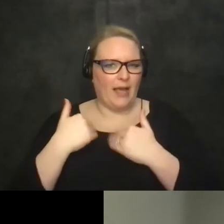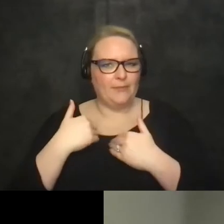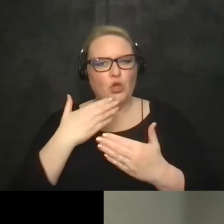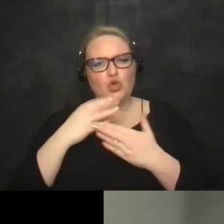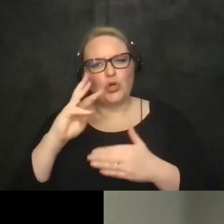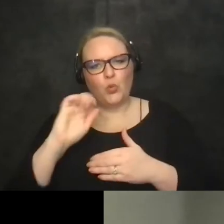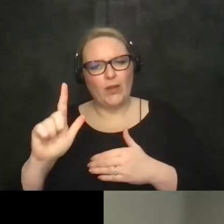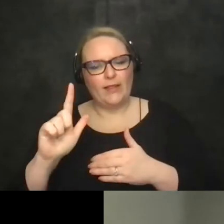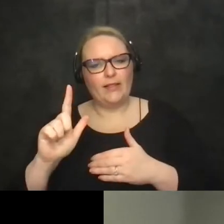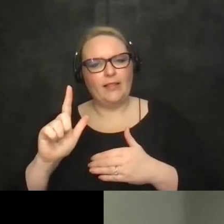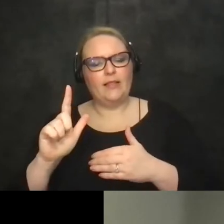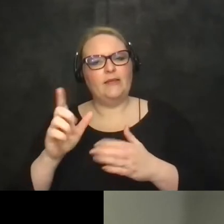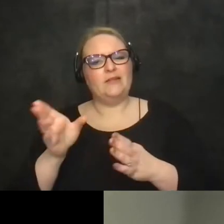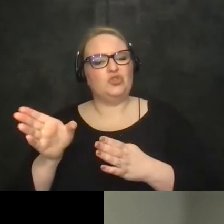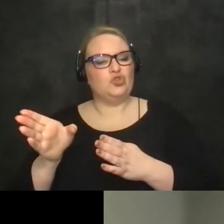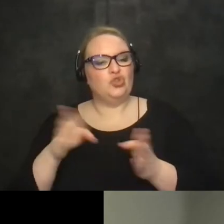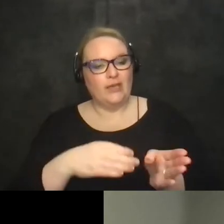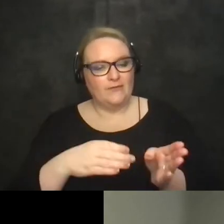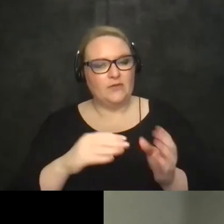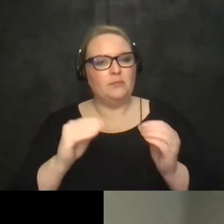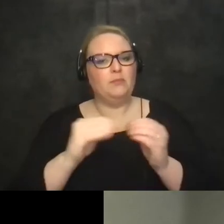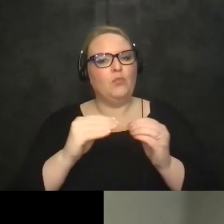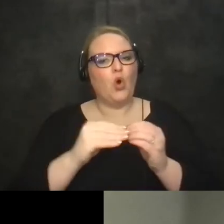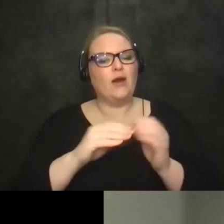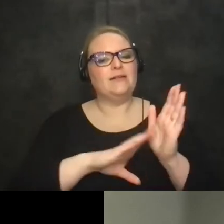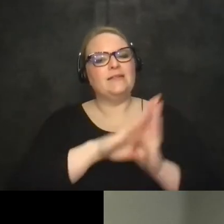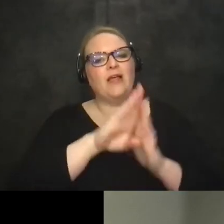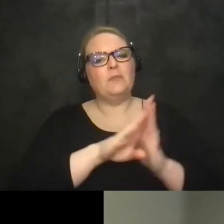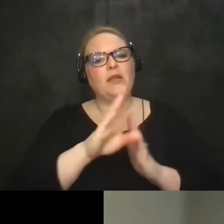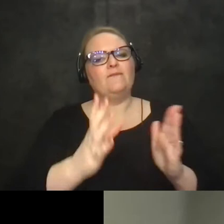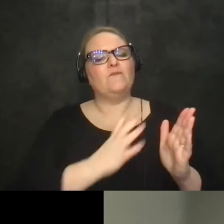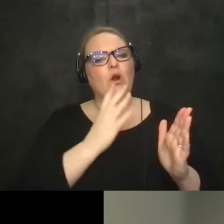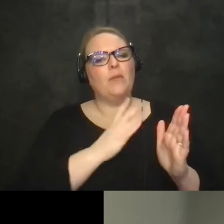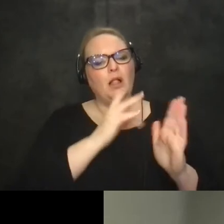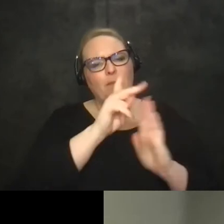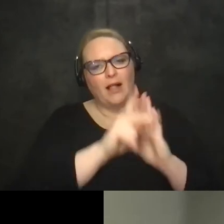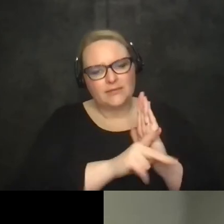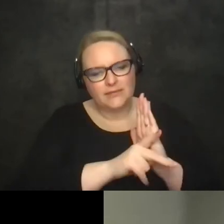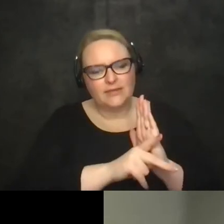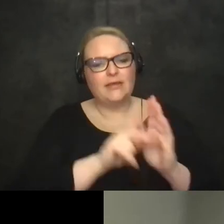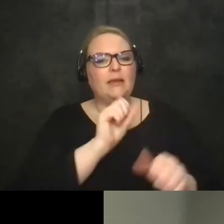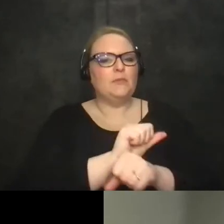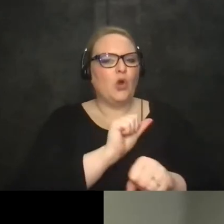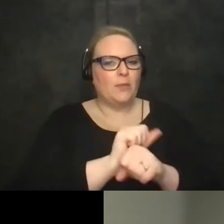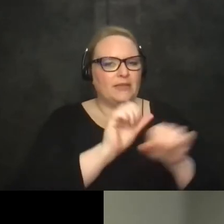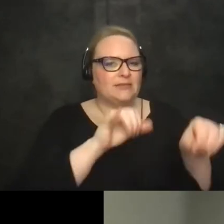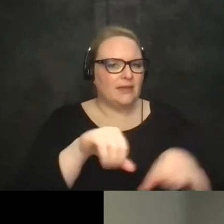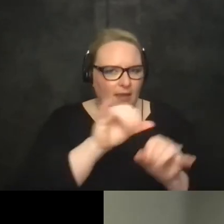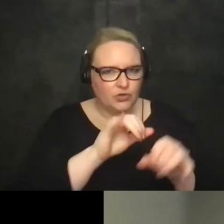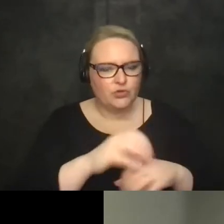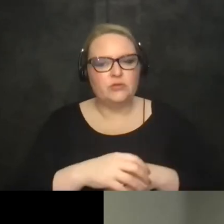employers towards the more towards the development of formal policy and employment standards and we